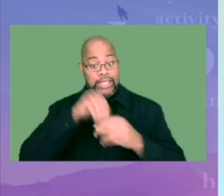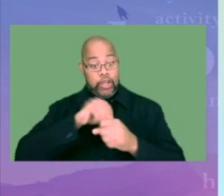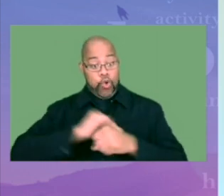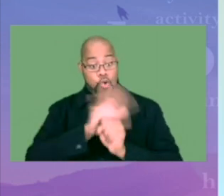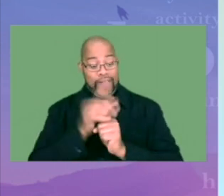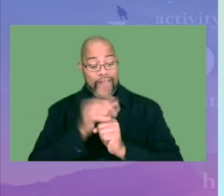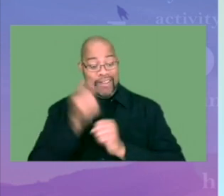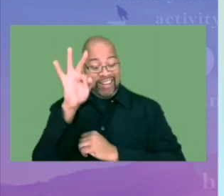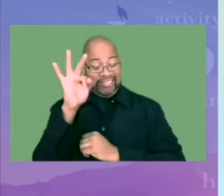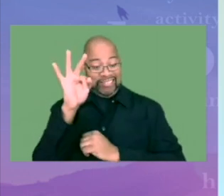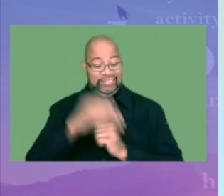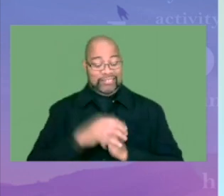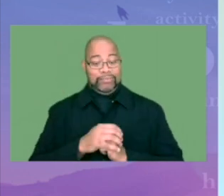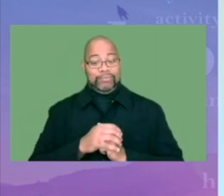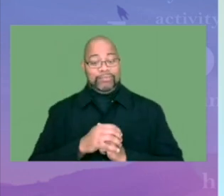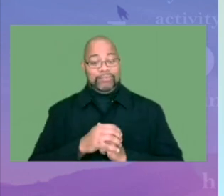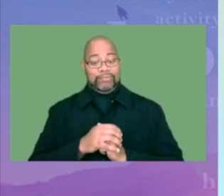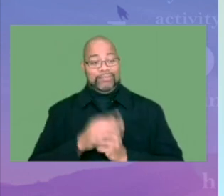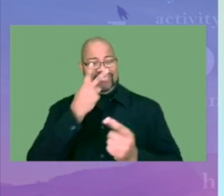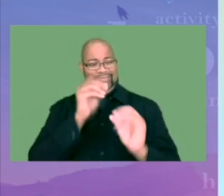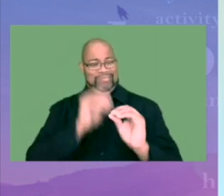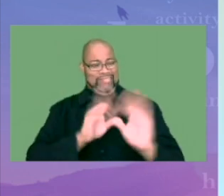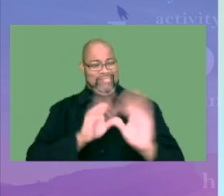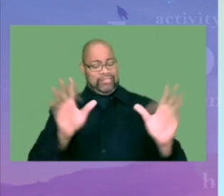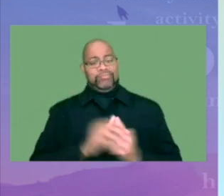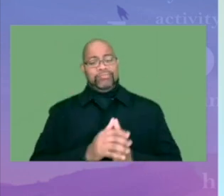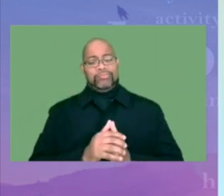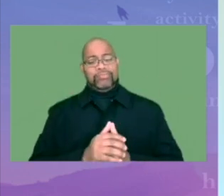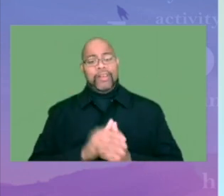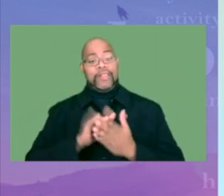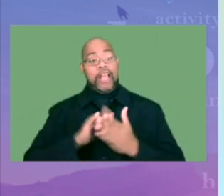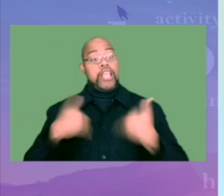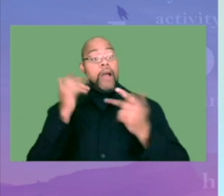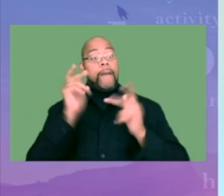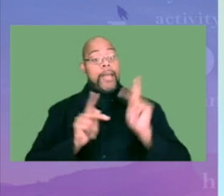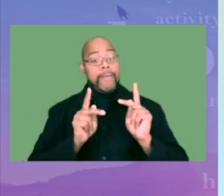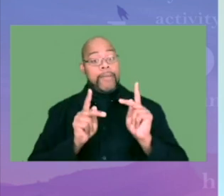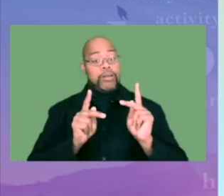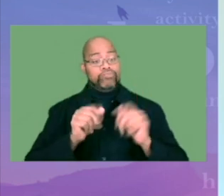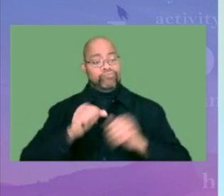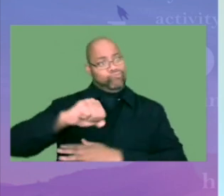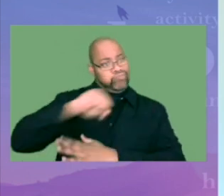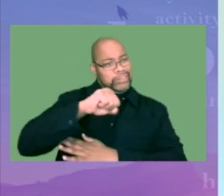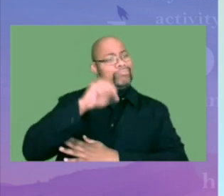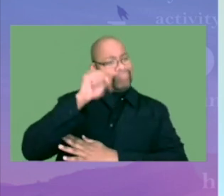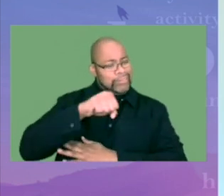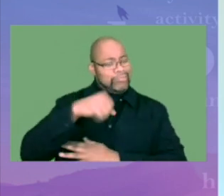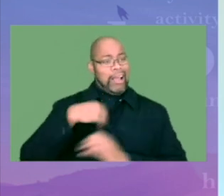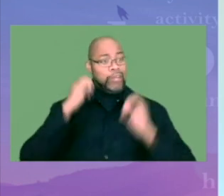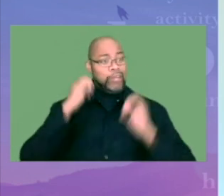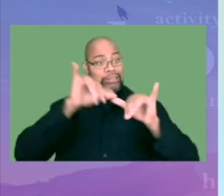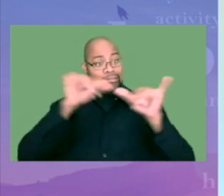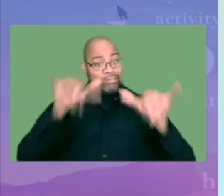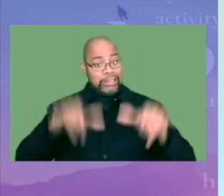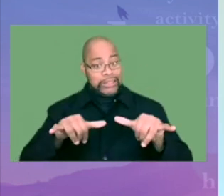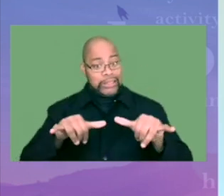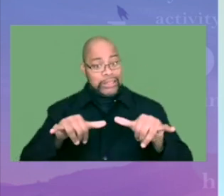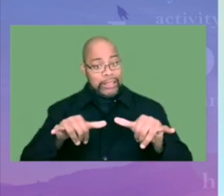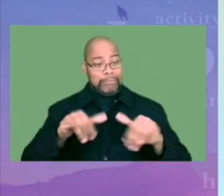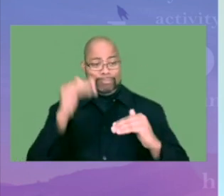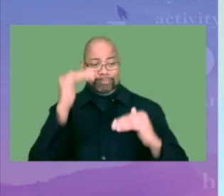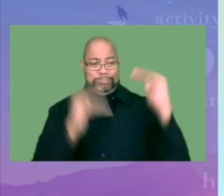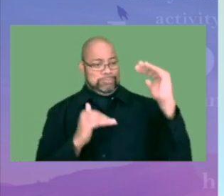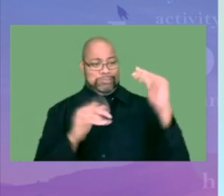Two years into the COVID-19 pandemic, it is evident that though young people are resilient, our